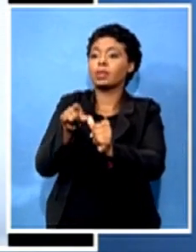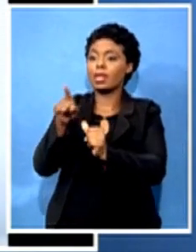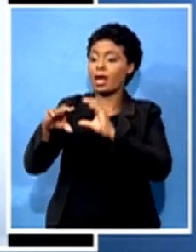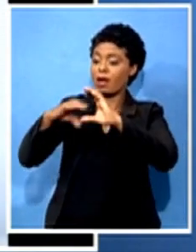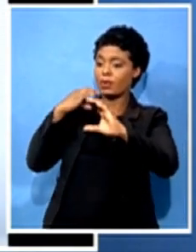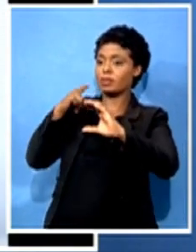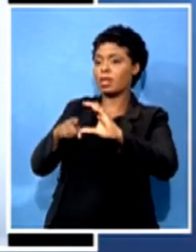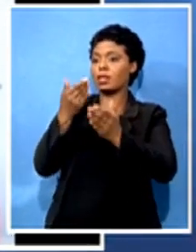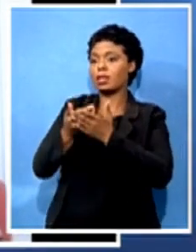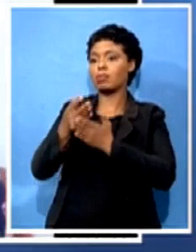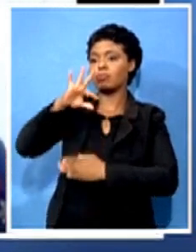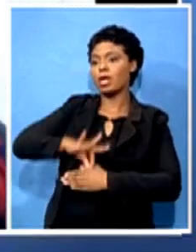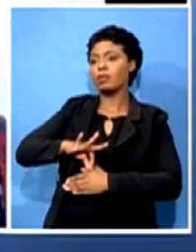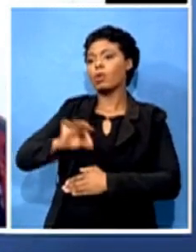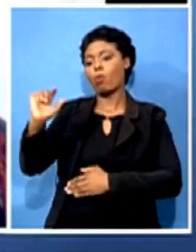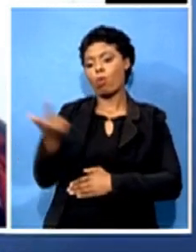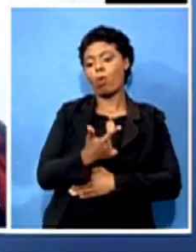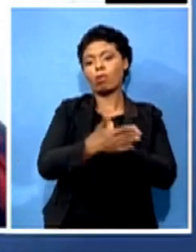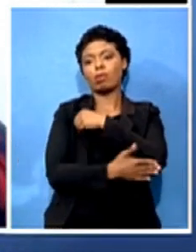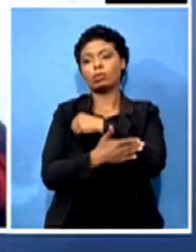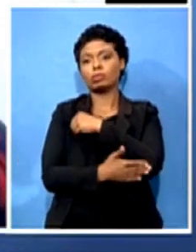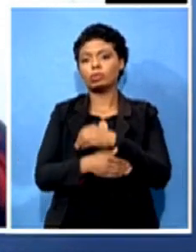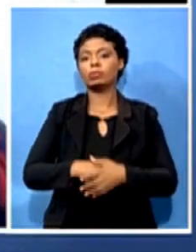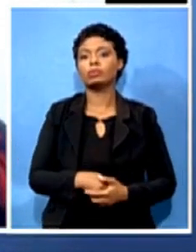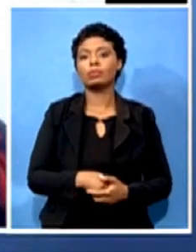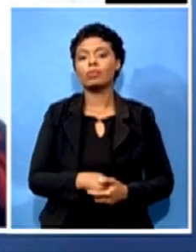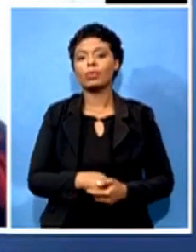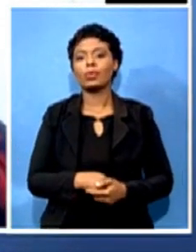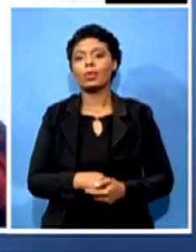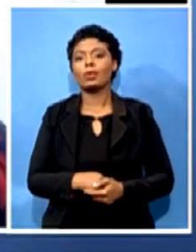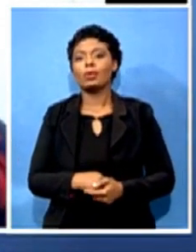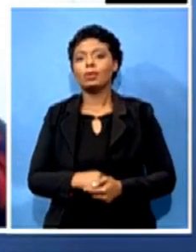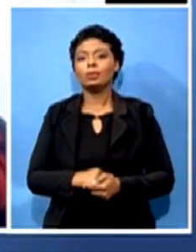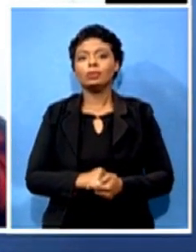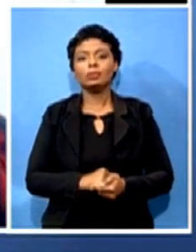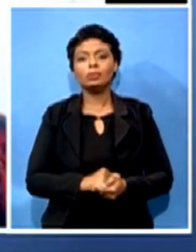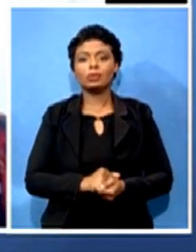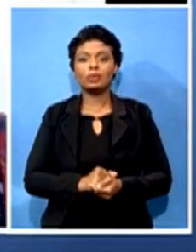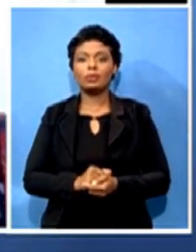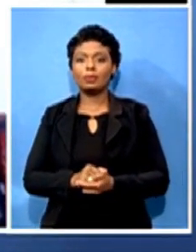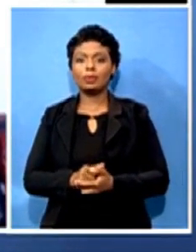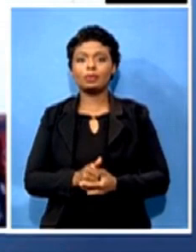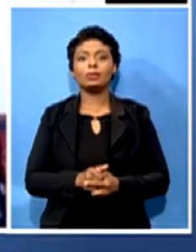whole country. Laura Lynn, we fast run at a time, but we appreciate your time and insight. Be well.